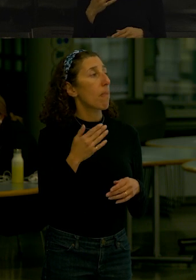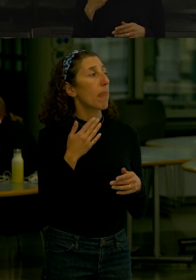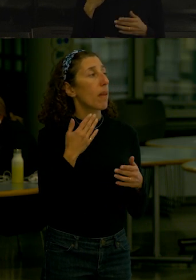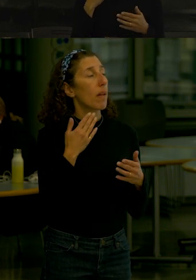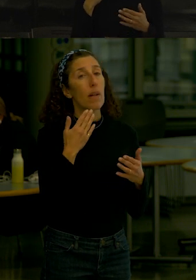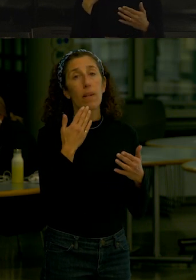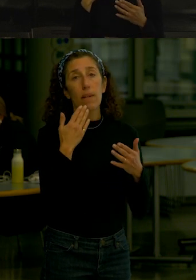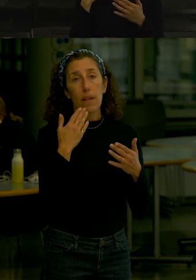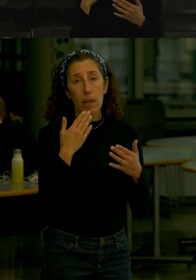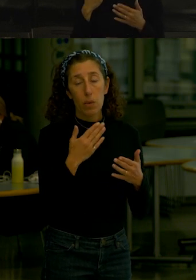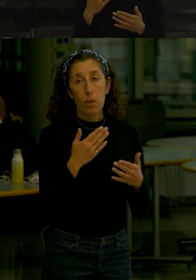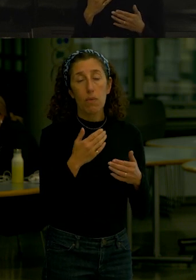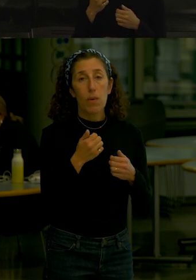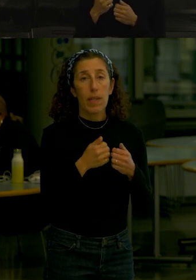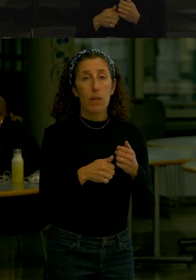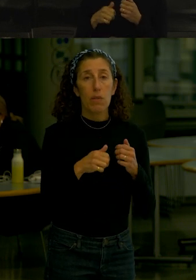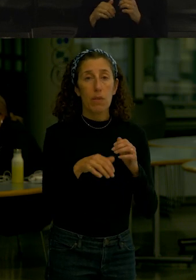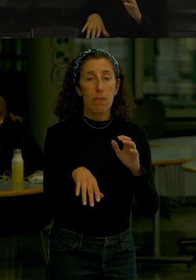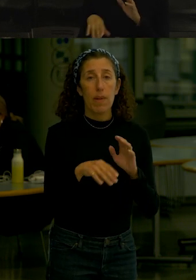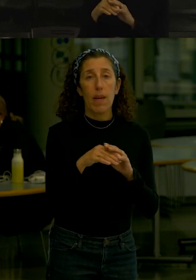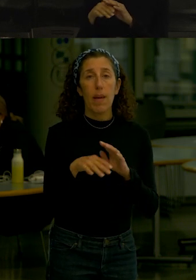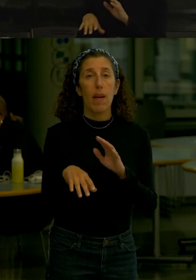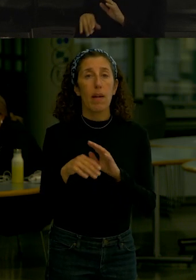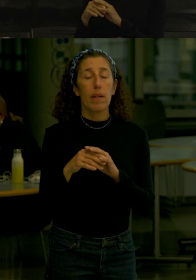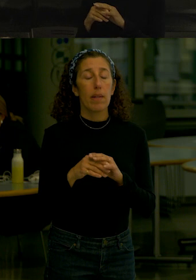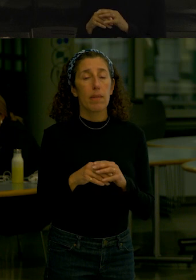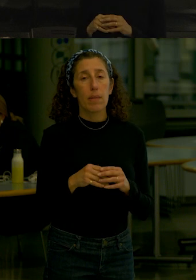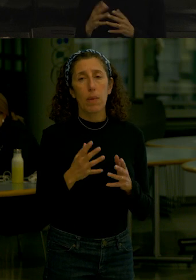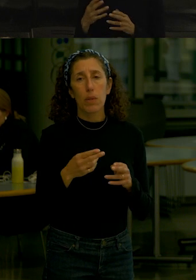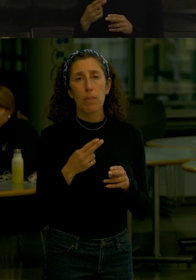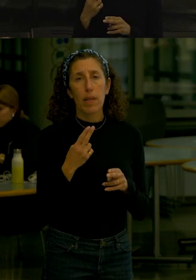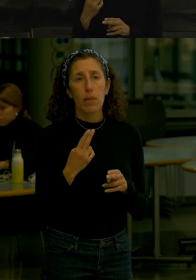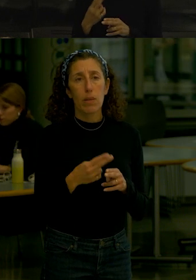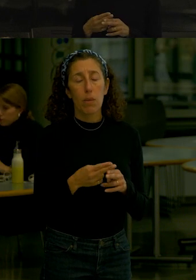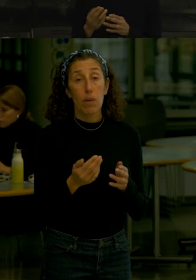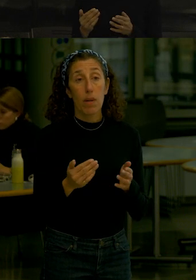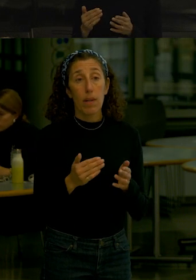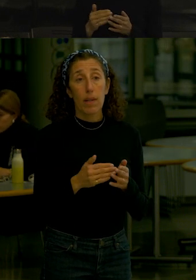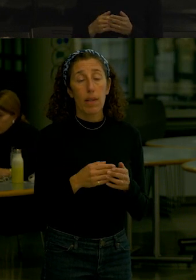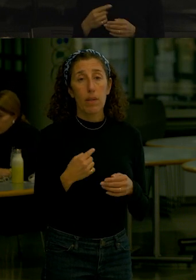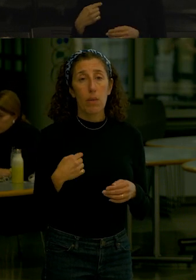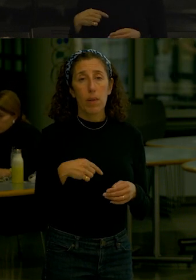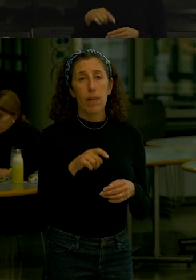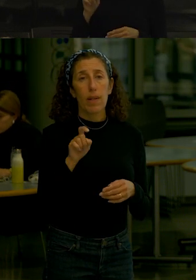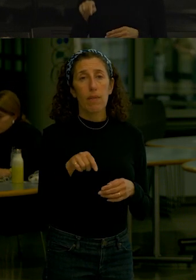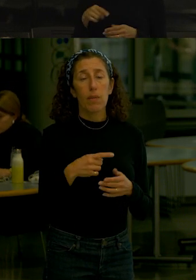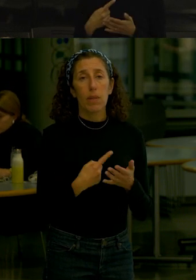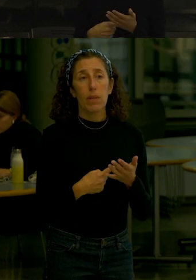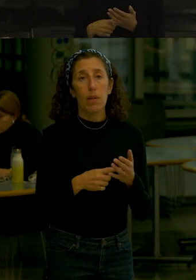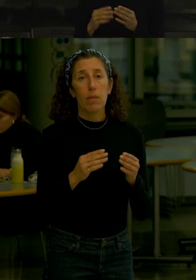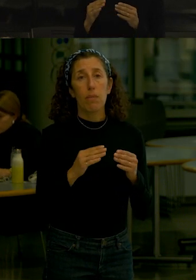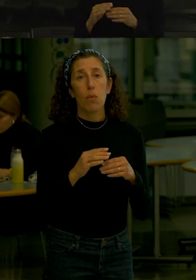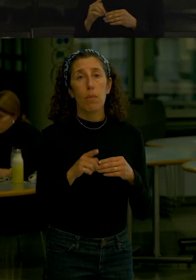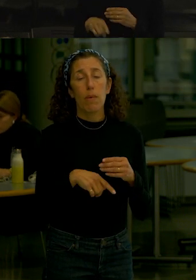in between slides they were helpful I just want to make a note again that we really need to talk more about reaches